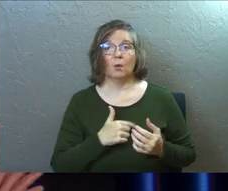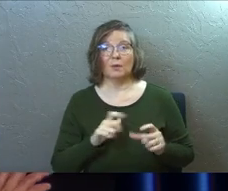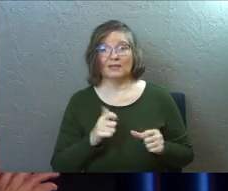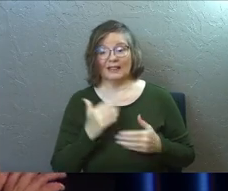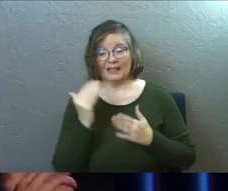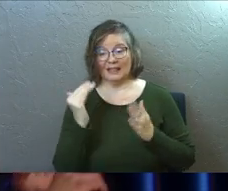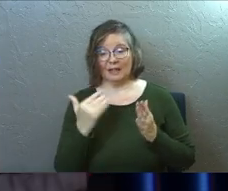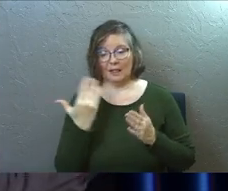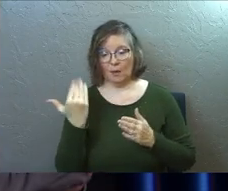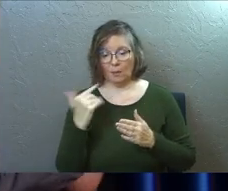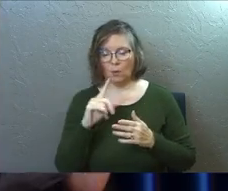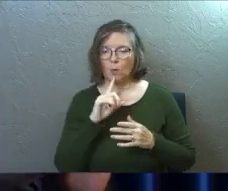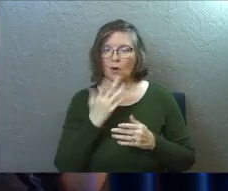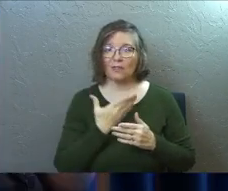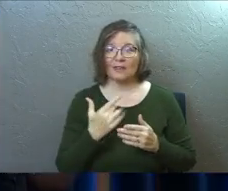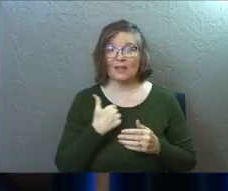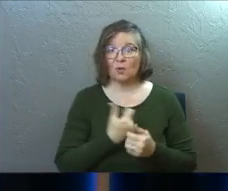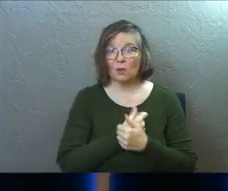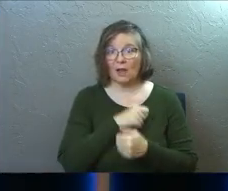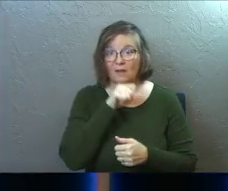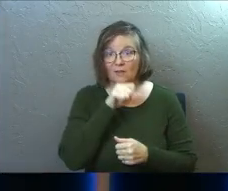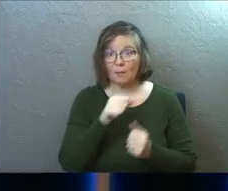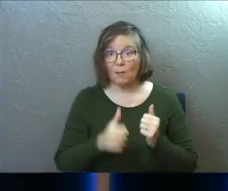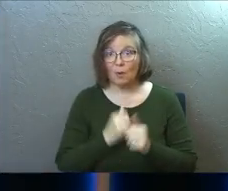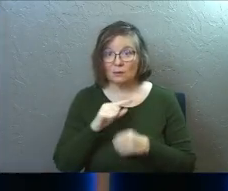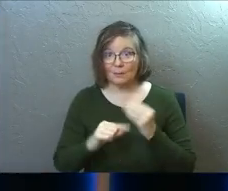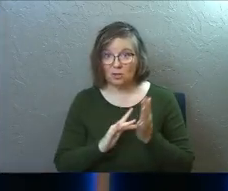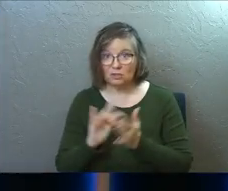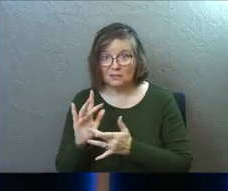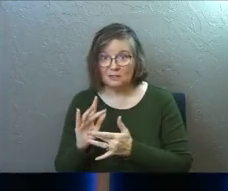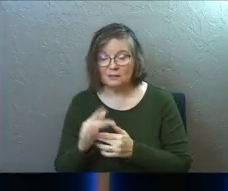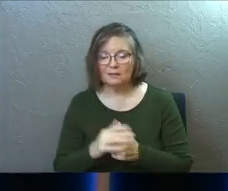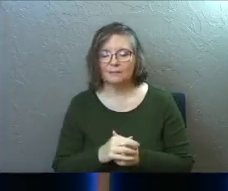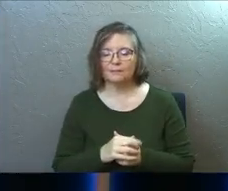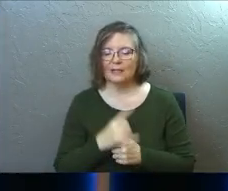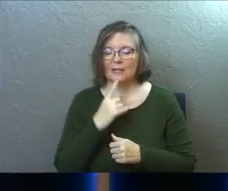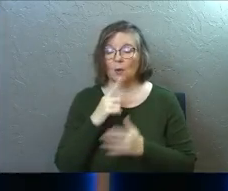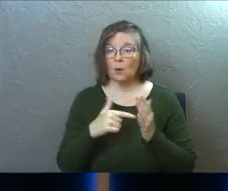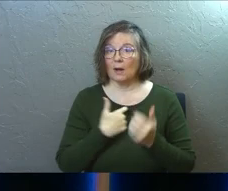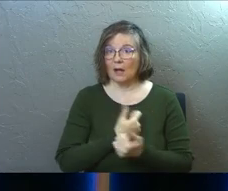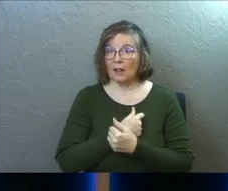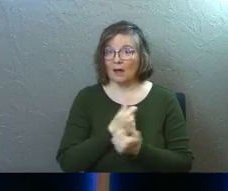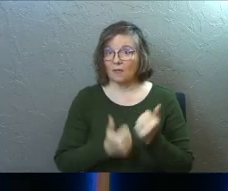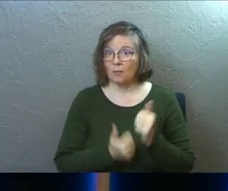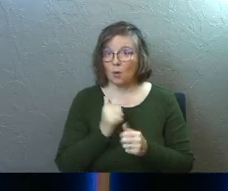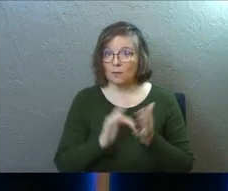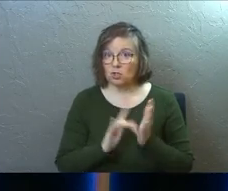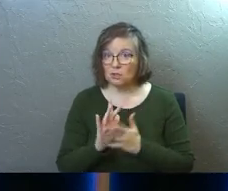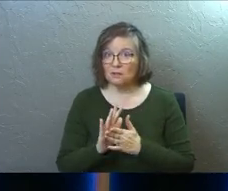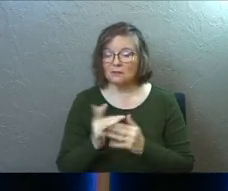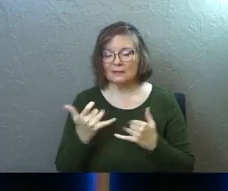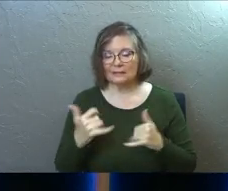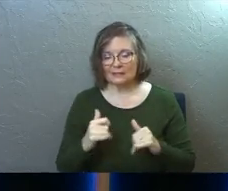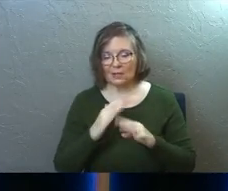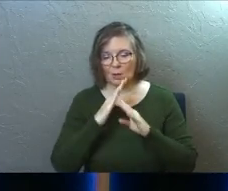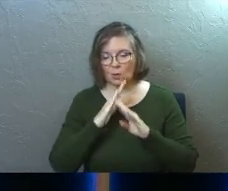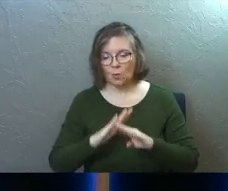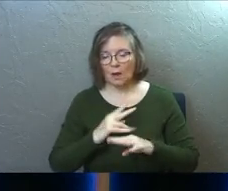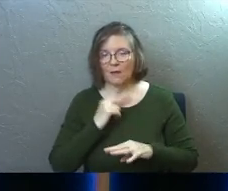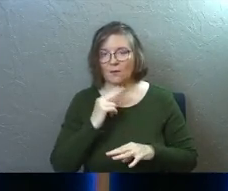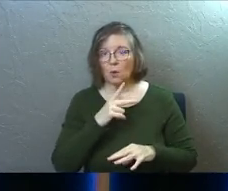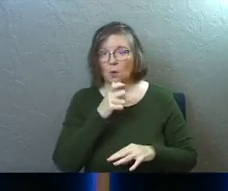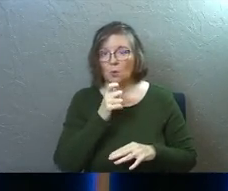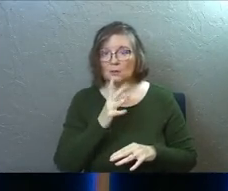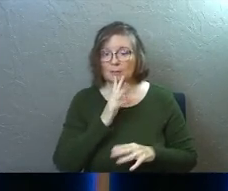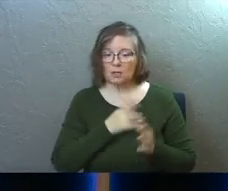did this list last week. What are the things that you love most about Jesus? They said, what I love most about Jesus is that still quiet voice